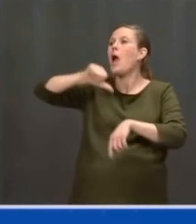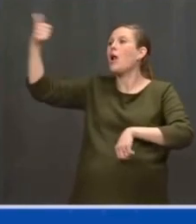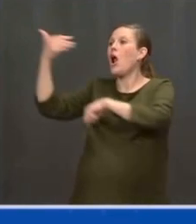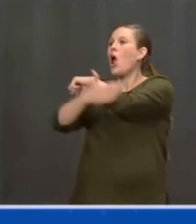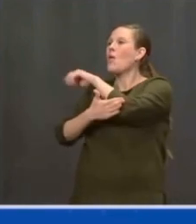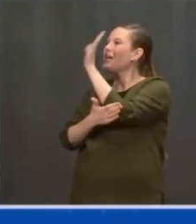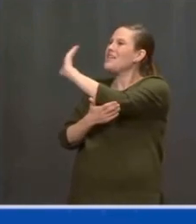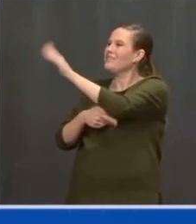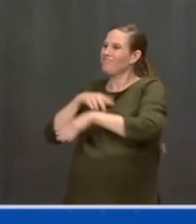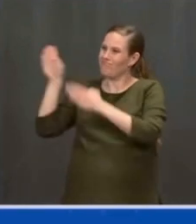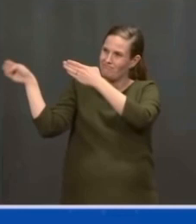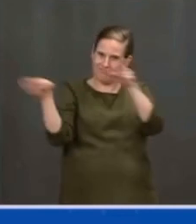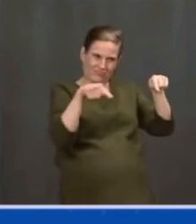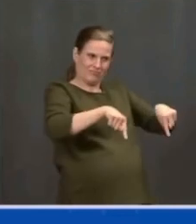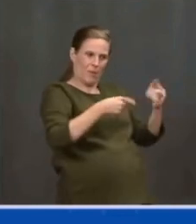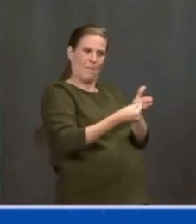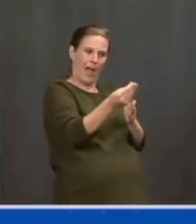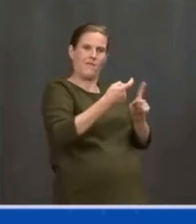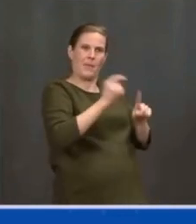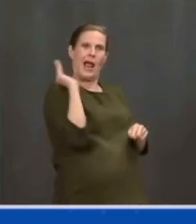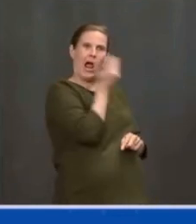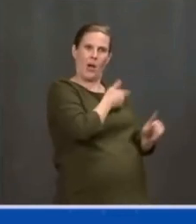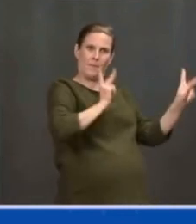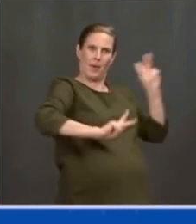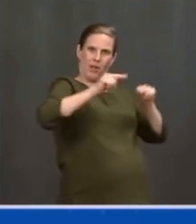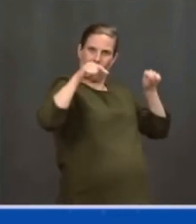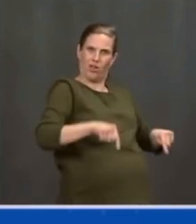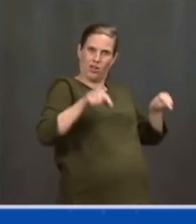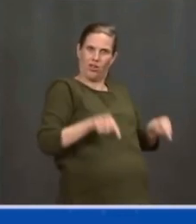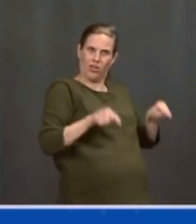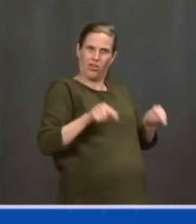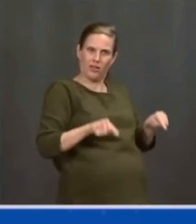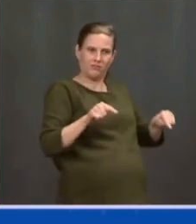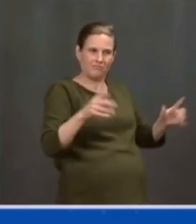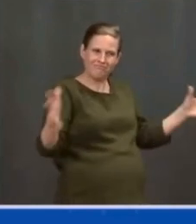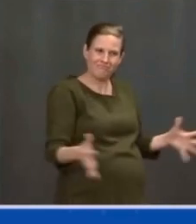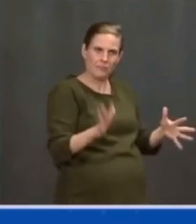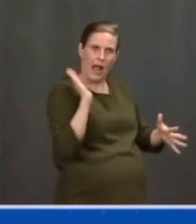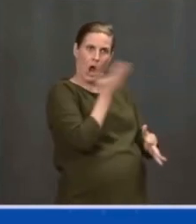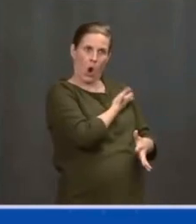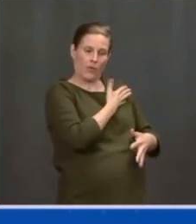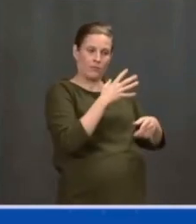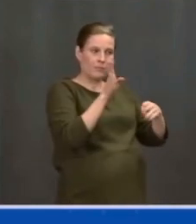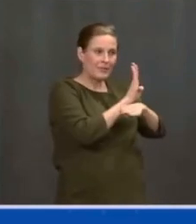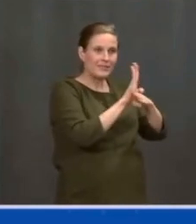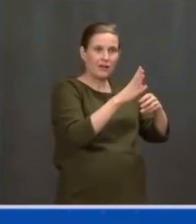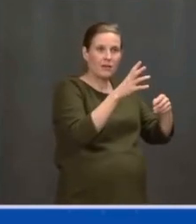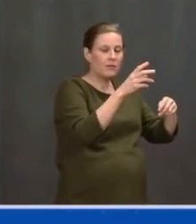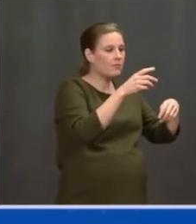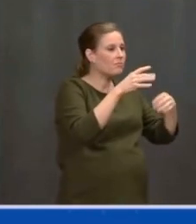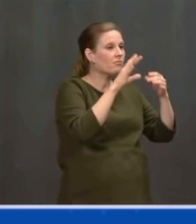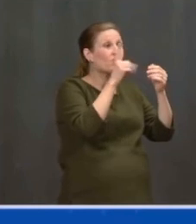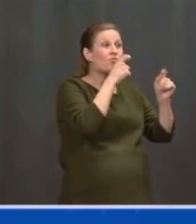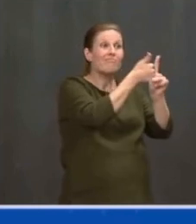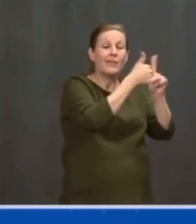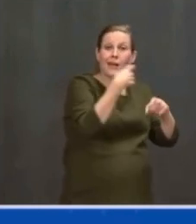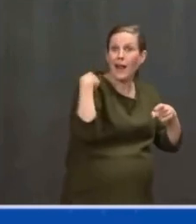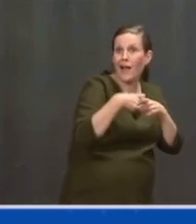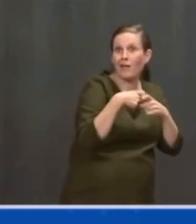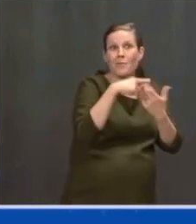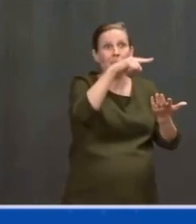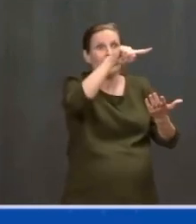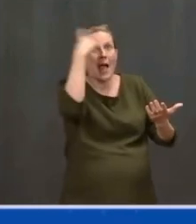Asian American, Native Americans, rural, small businesses, entrepreneurs across the country. Look, today,